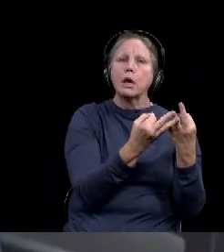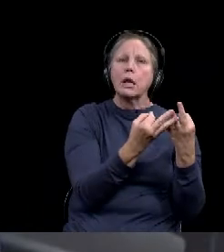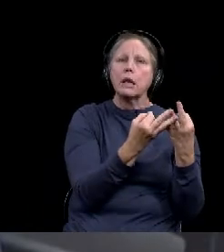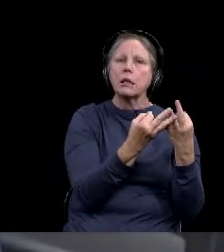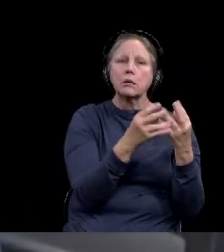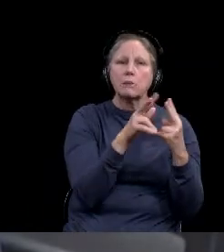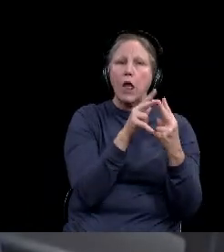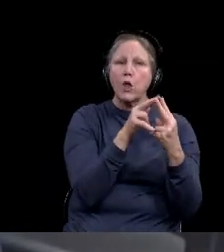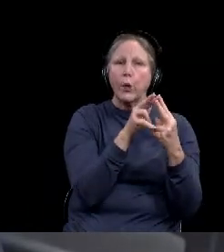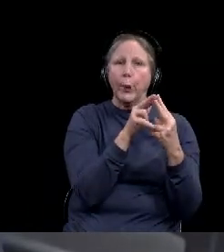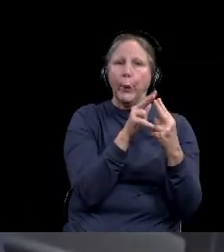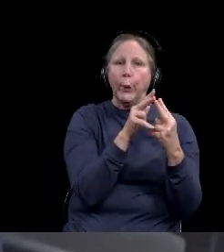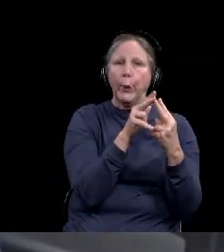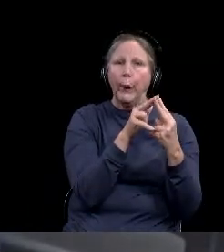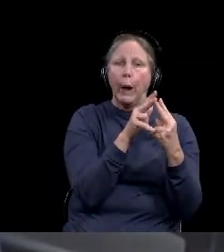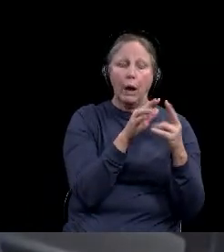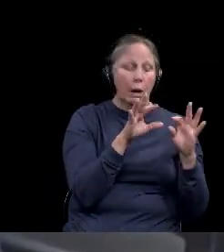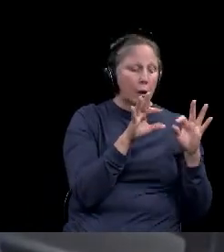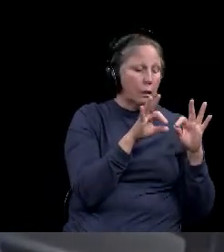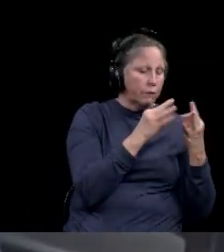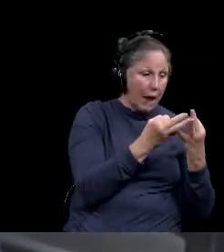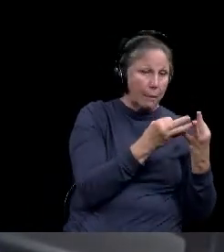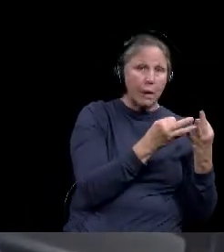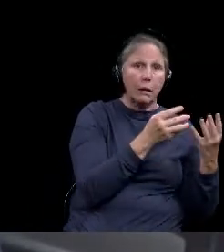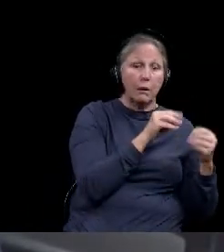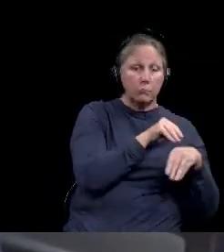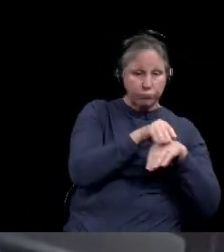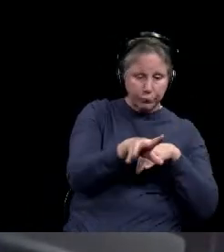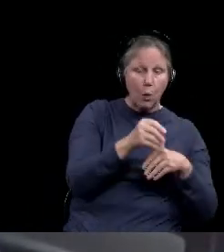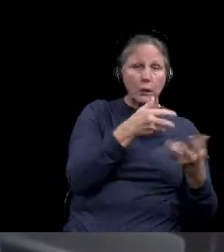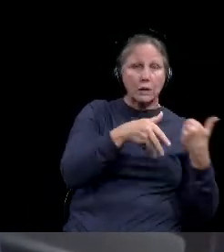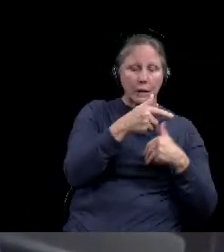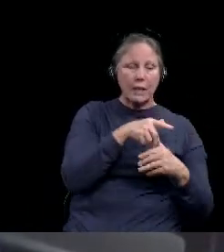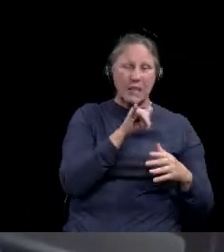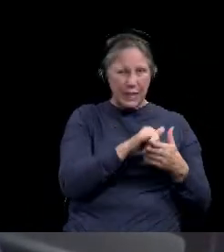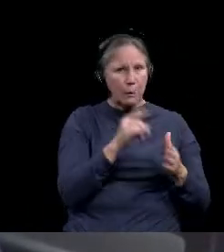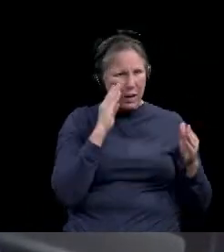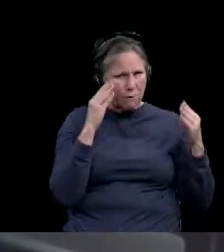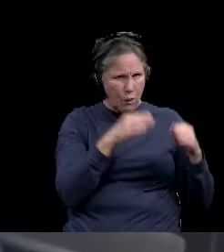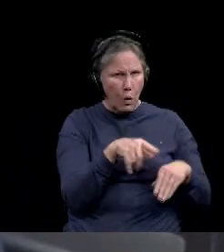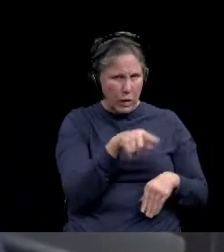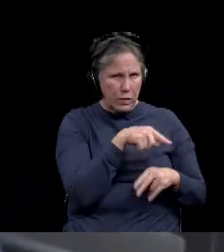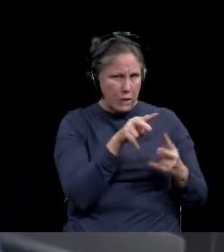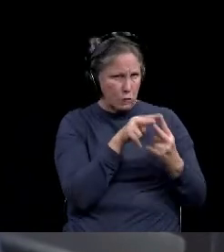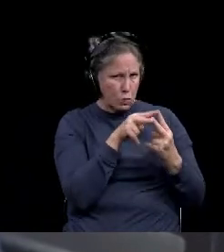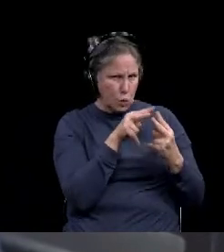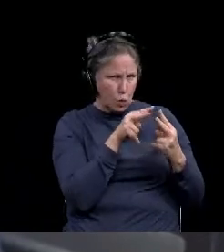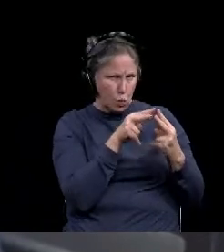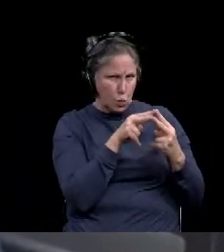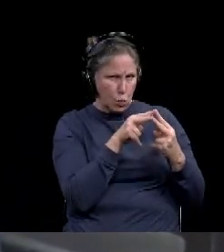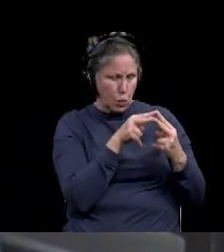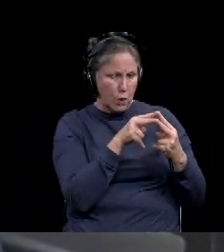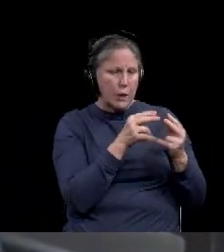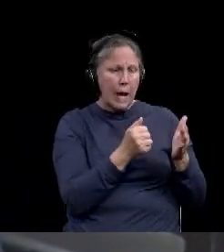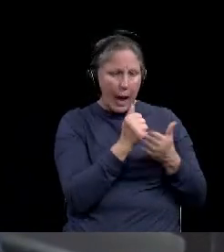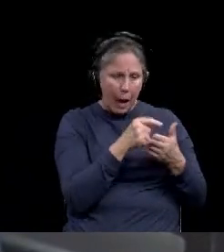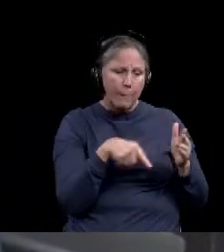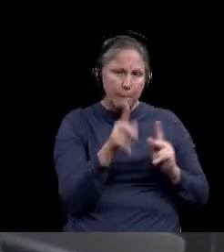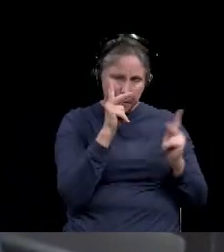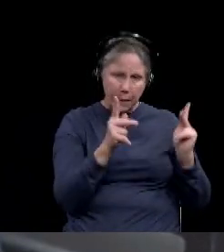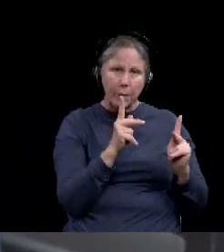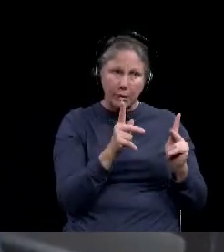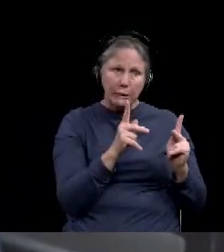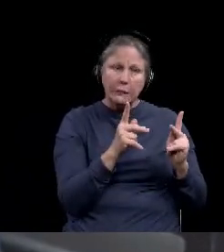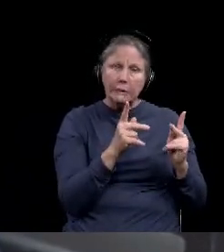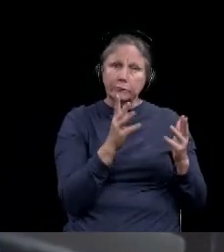settings. And, uh, so those are areas that we're really trying to work on, uh, to, uh, educating, get the